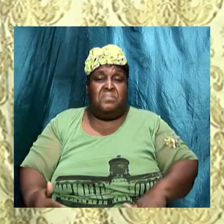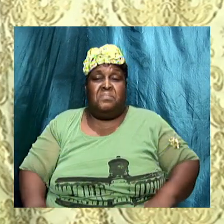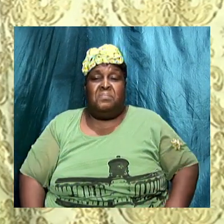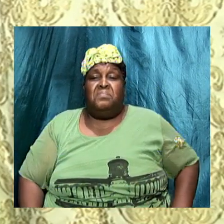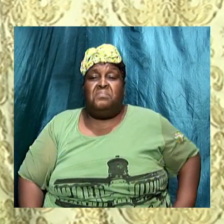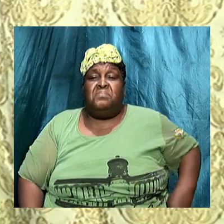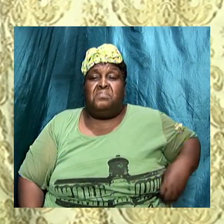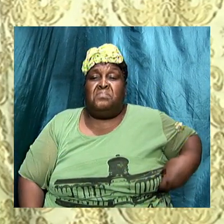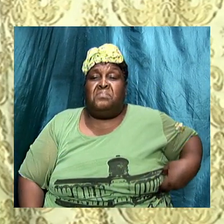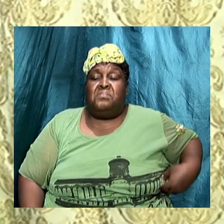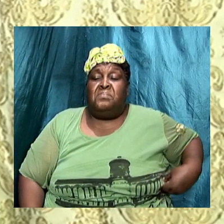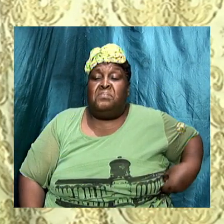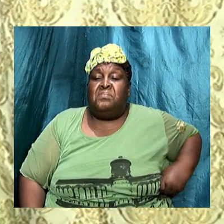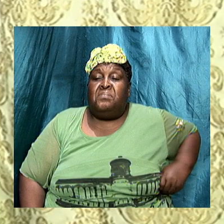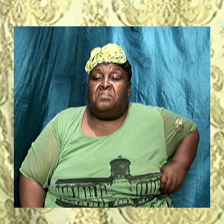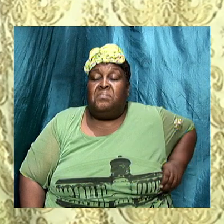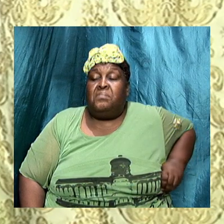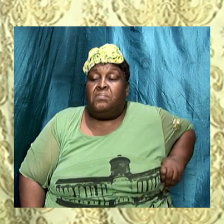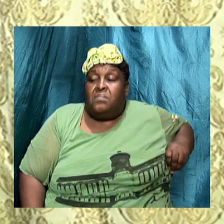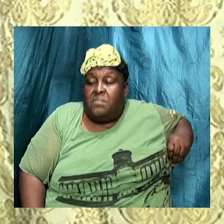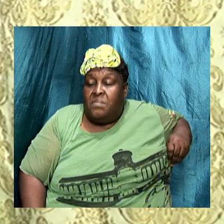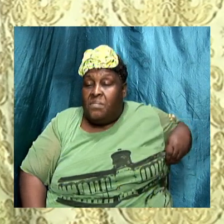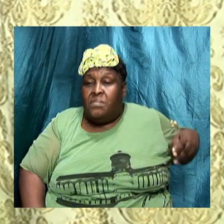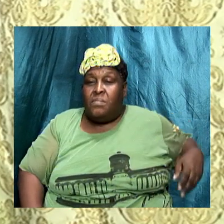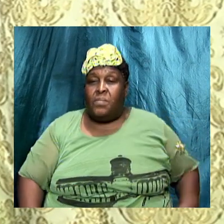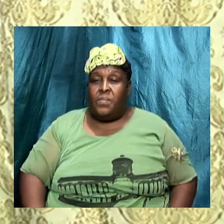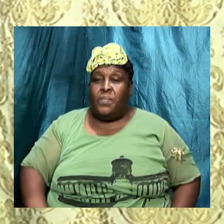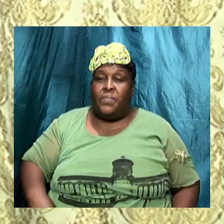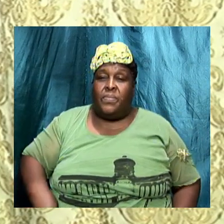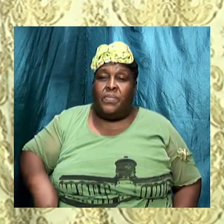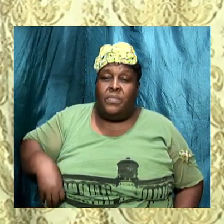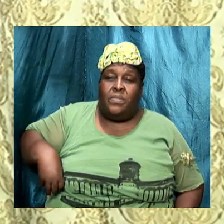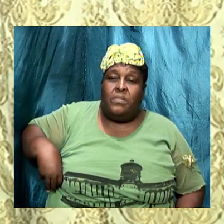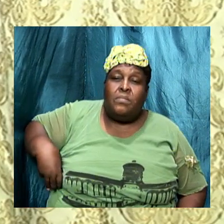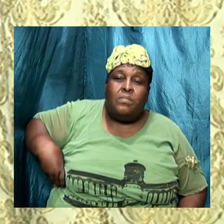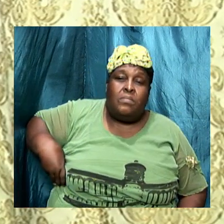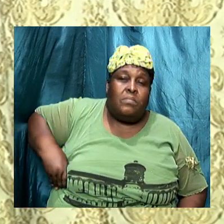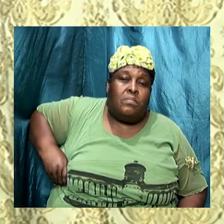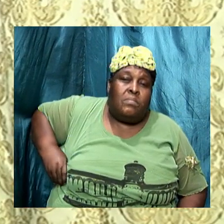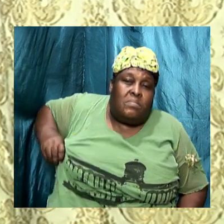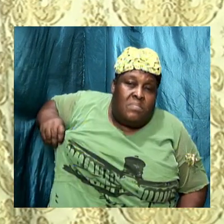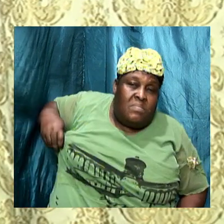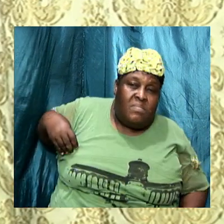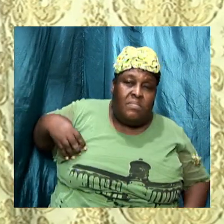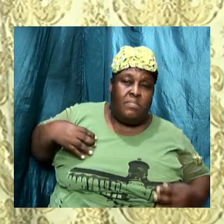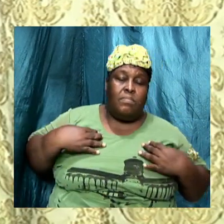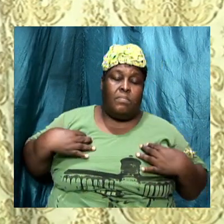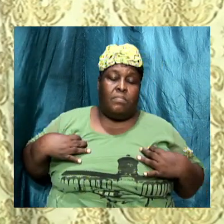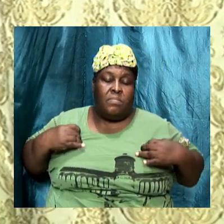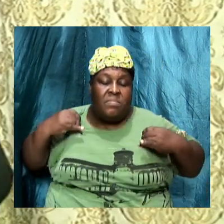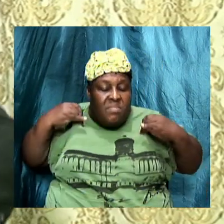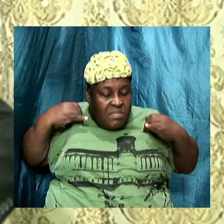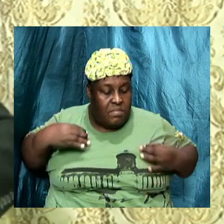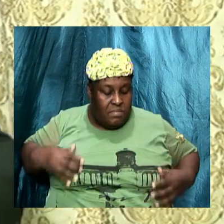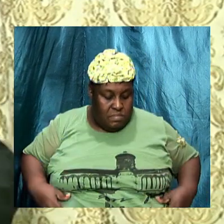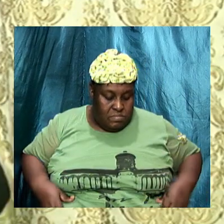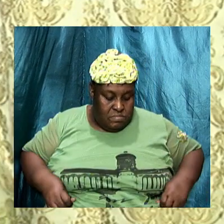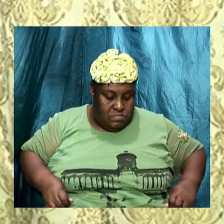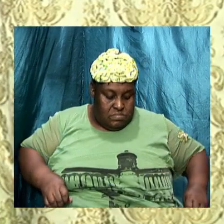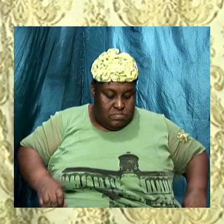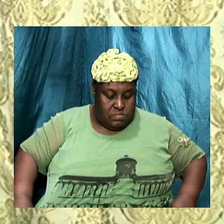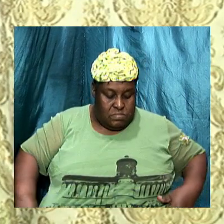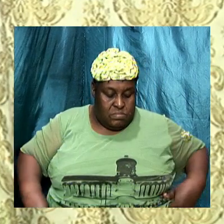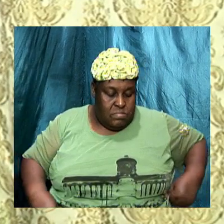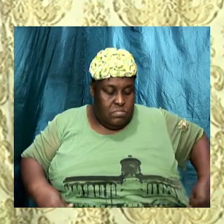22 verses 23 to 34 the Sadducees rejected